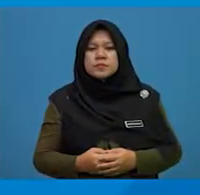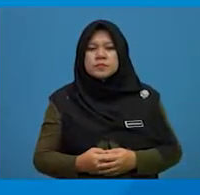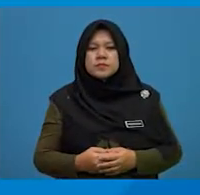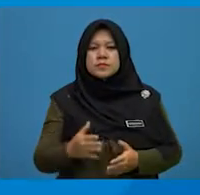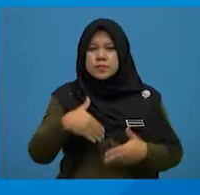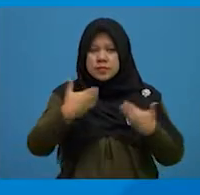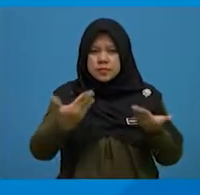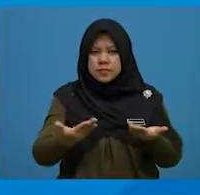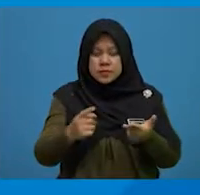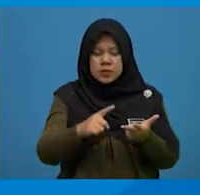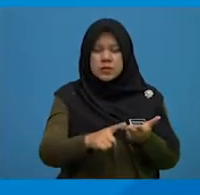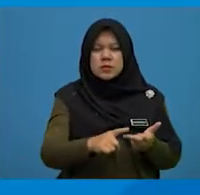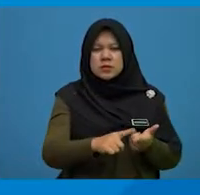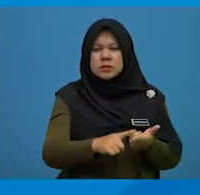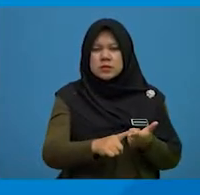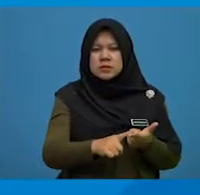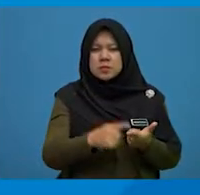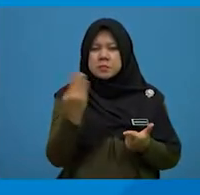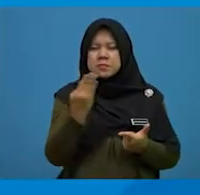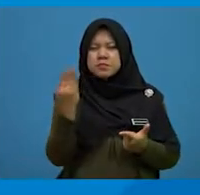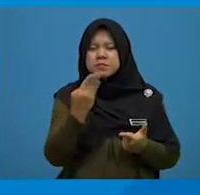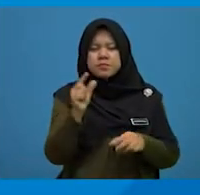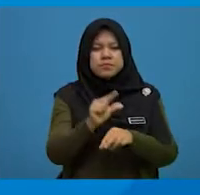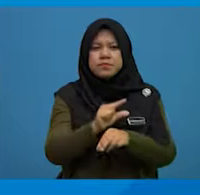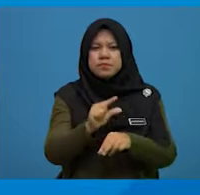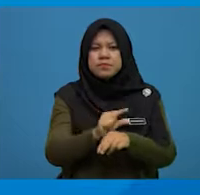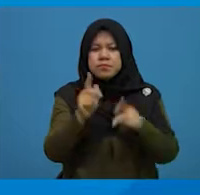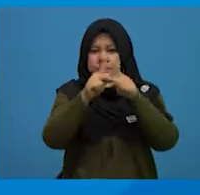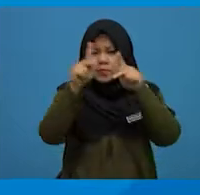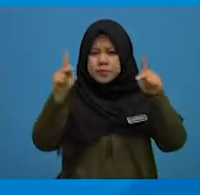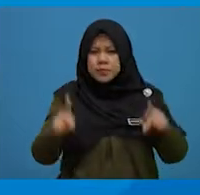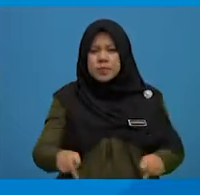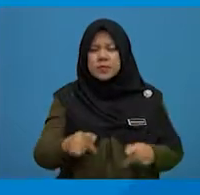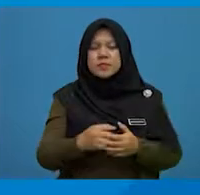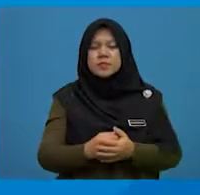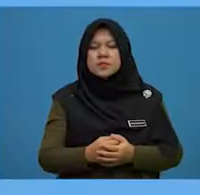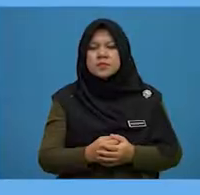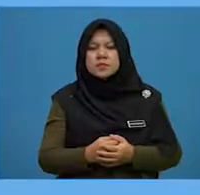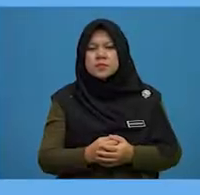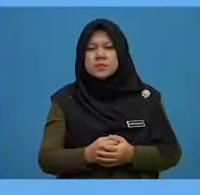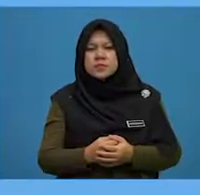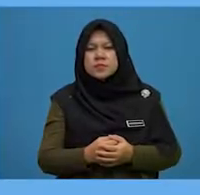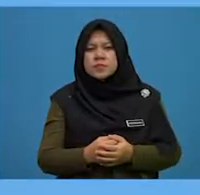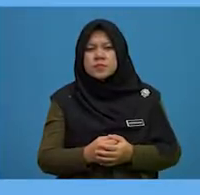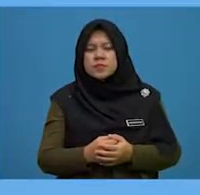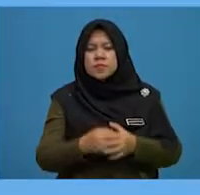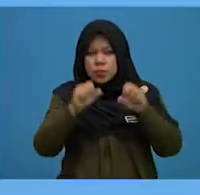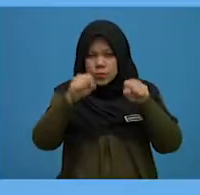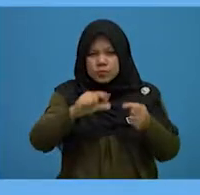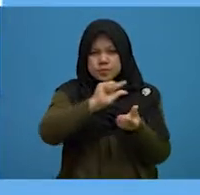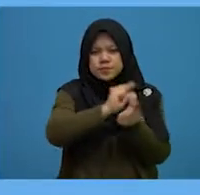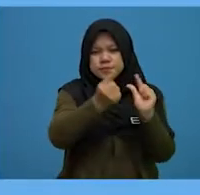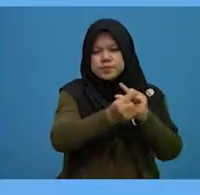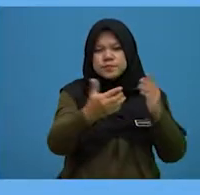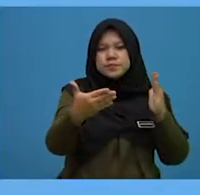Another famous phrase that is commonly used in the MUAT examination is can be replaced by.